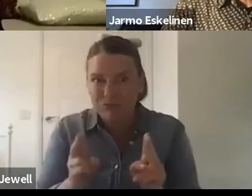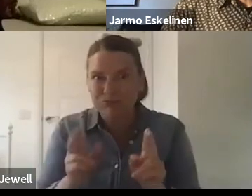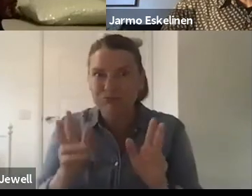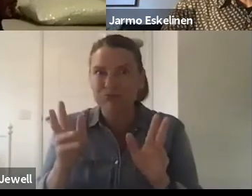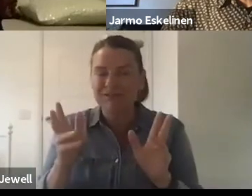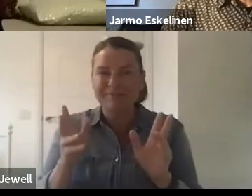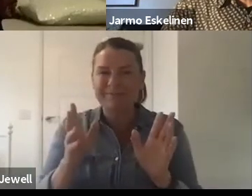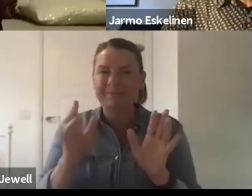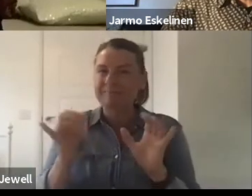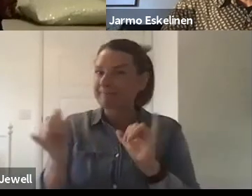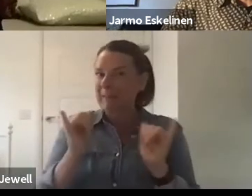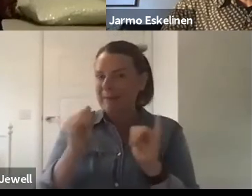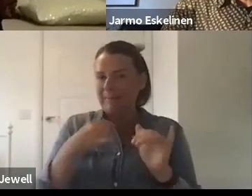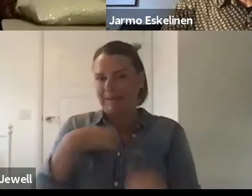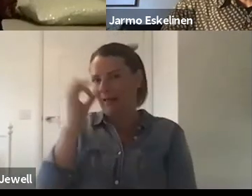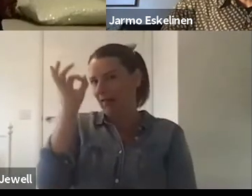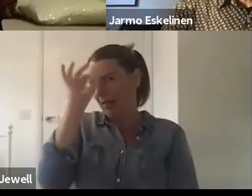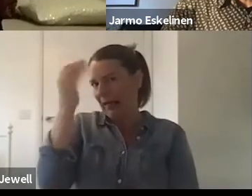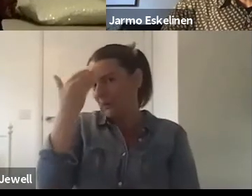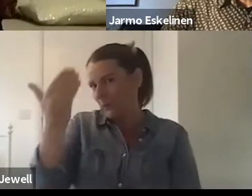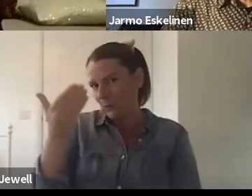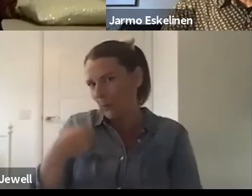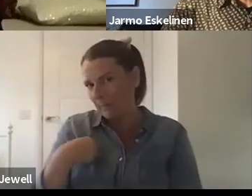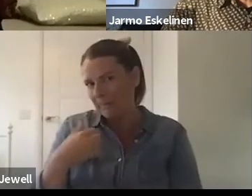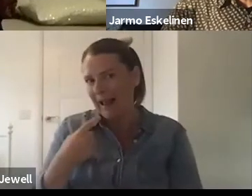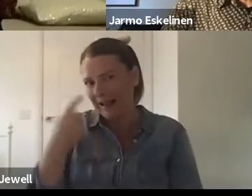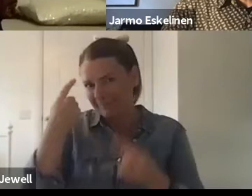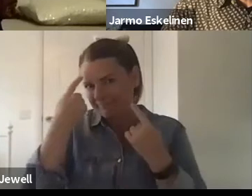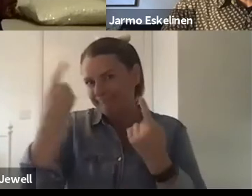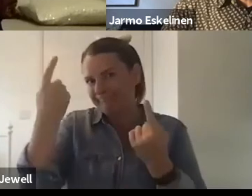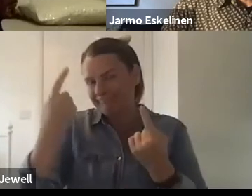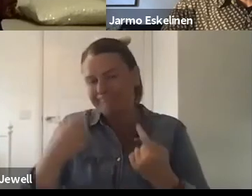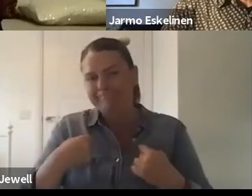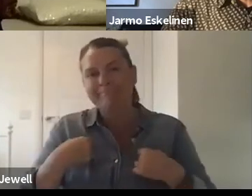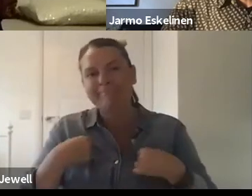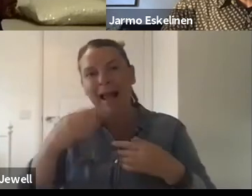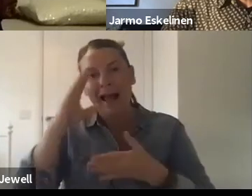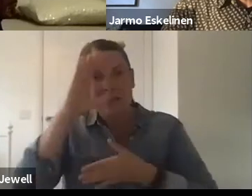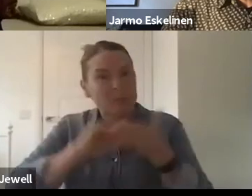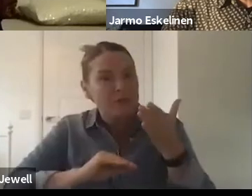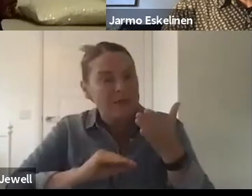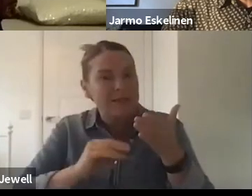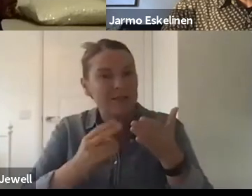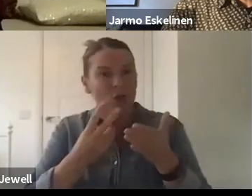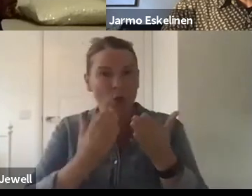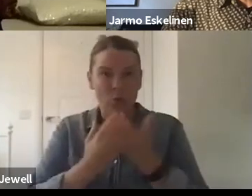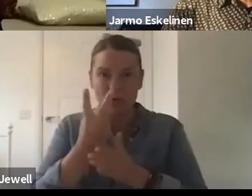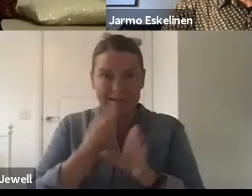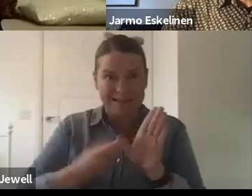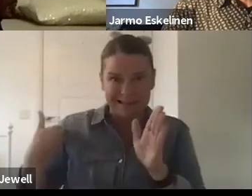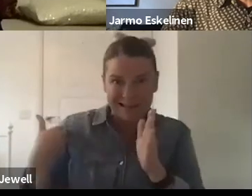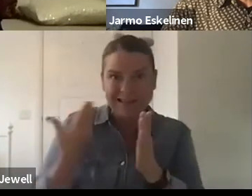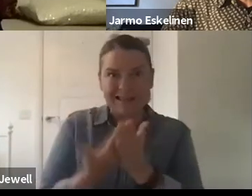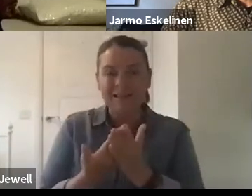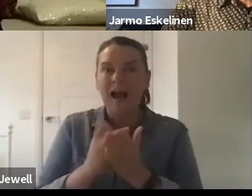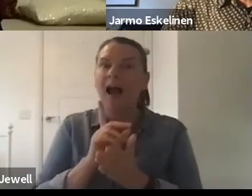naive kind of proposition. But generally, in my experience of 20 years in the cultural sector, what people often want